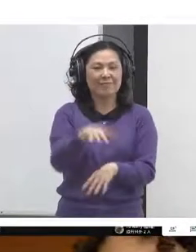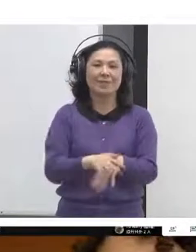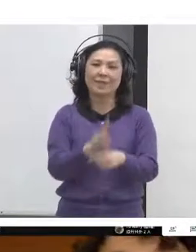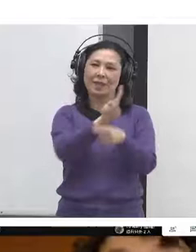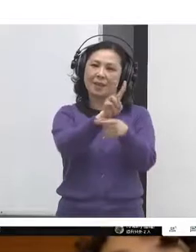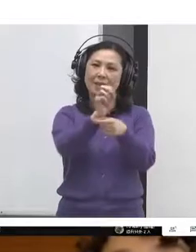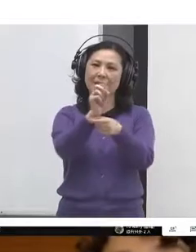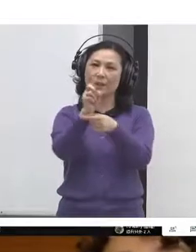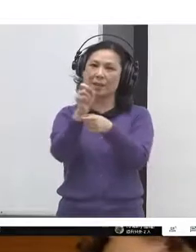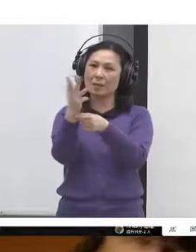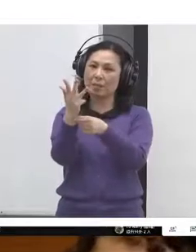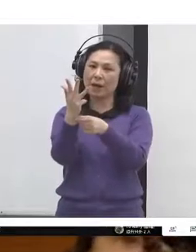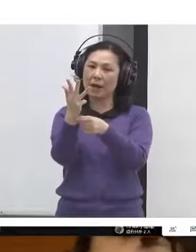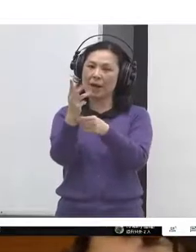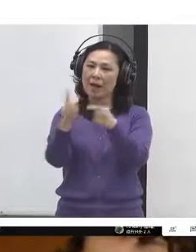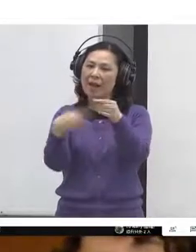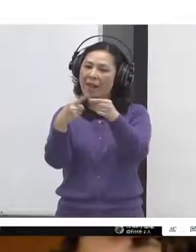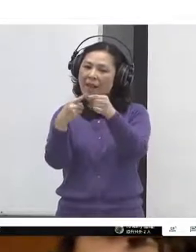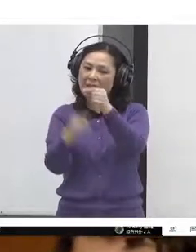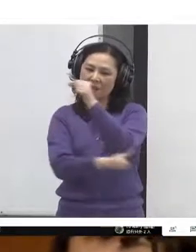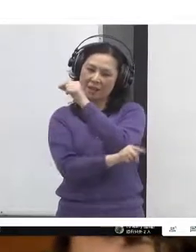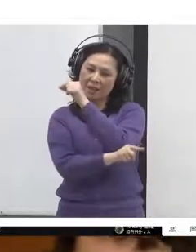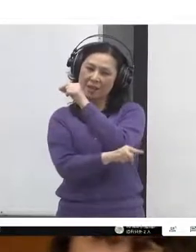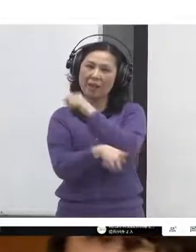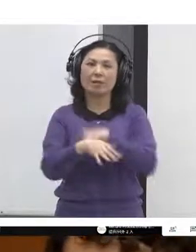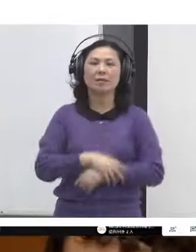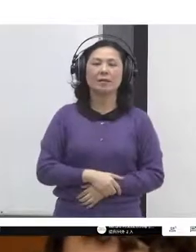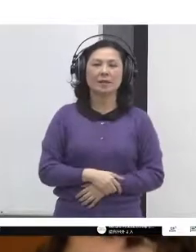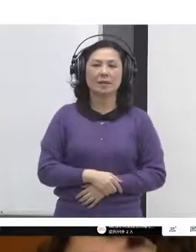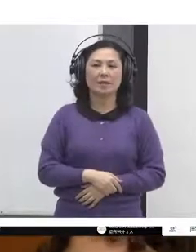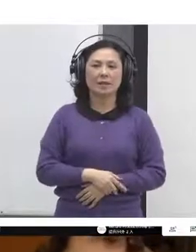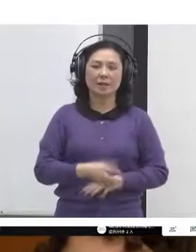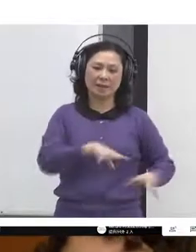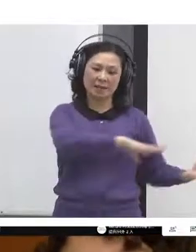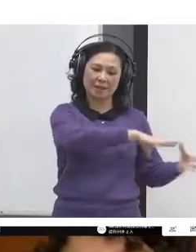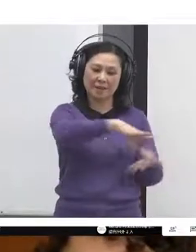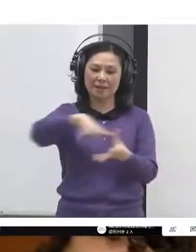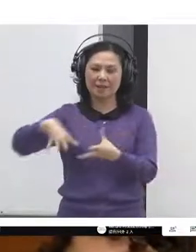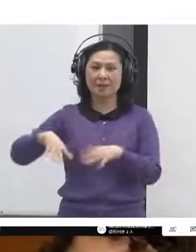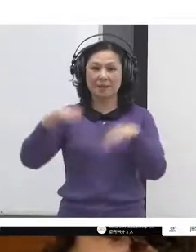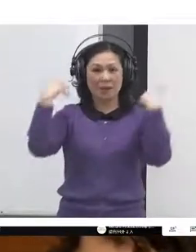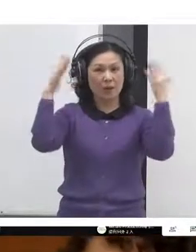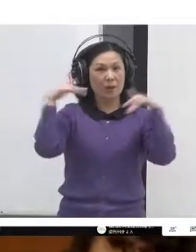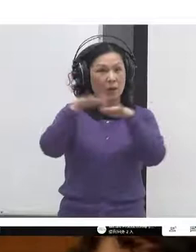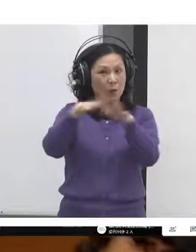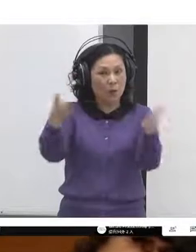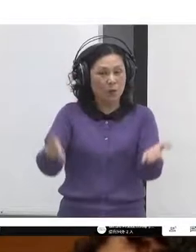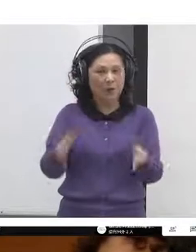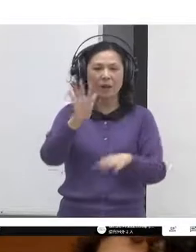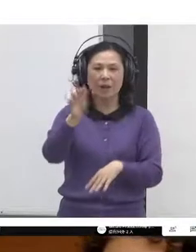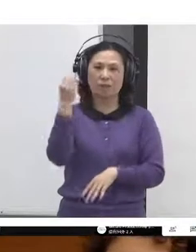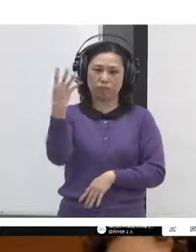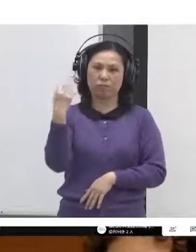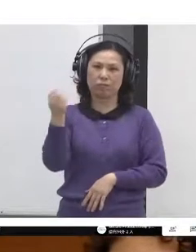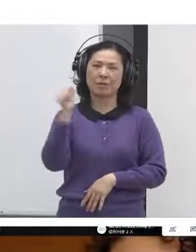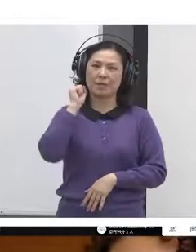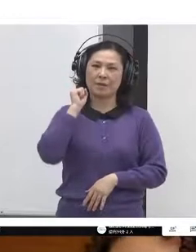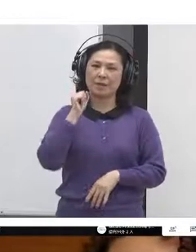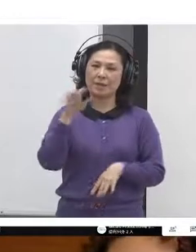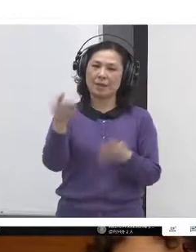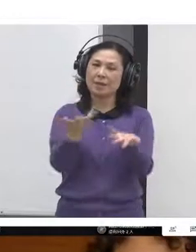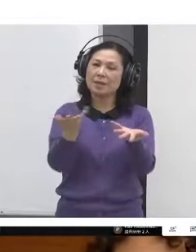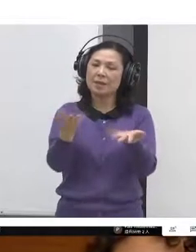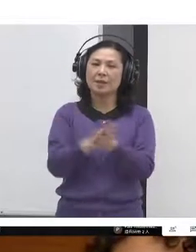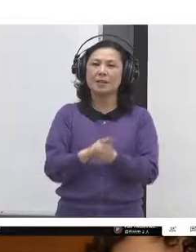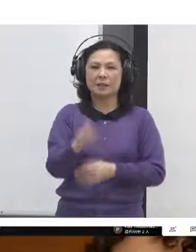there was a new movement appeared on the world stage to escalate the demand for democracy. Here in New York,